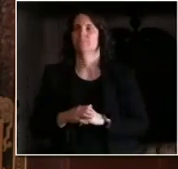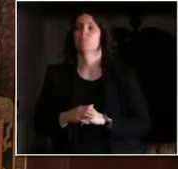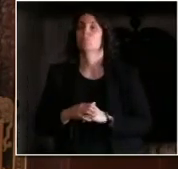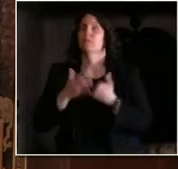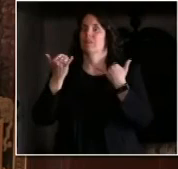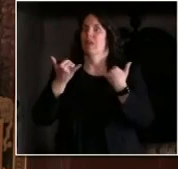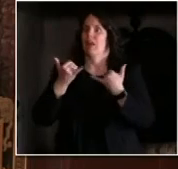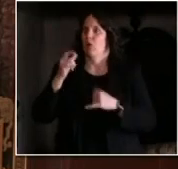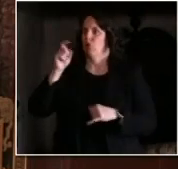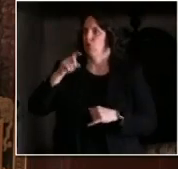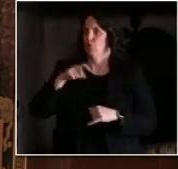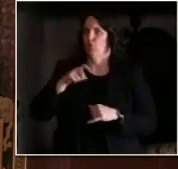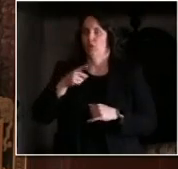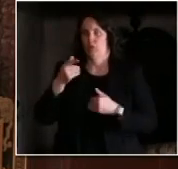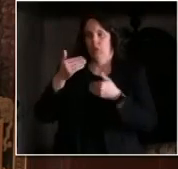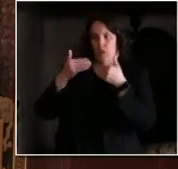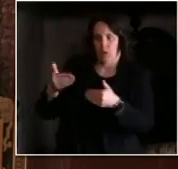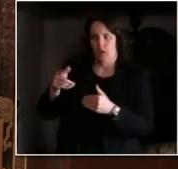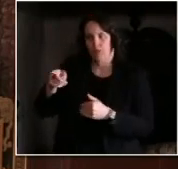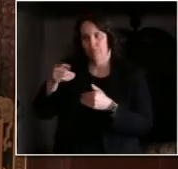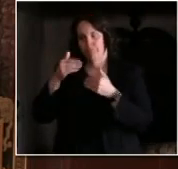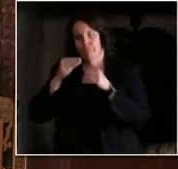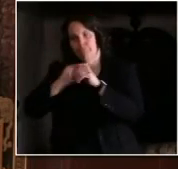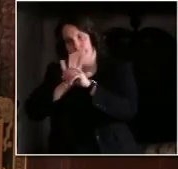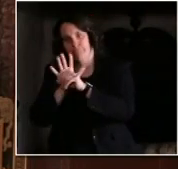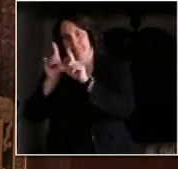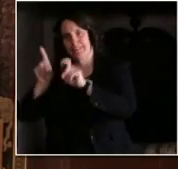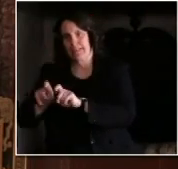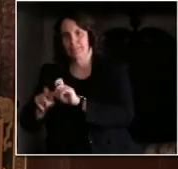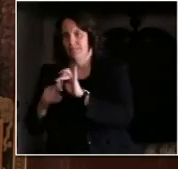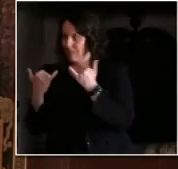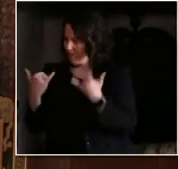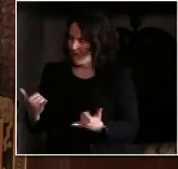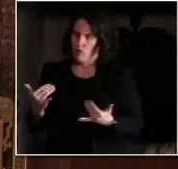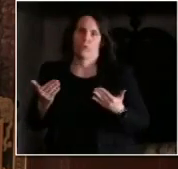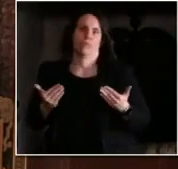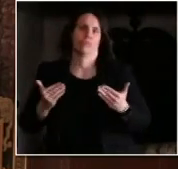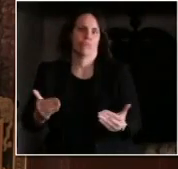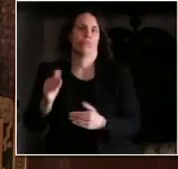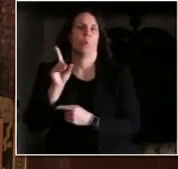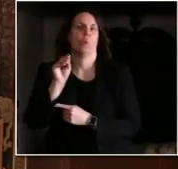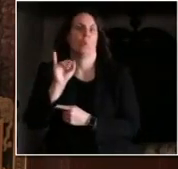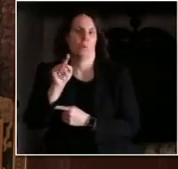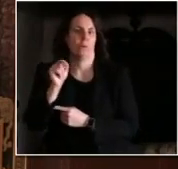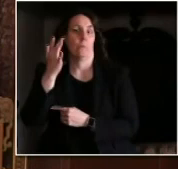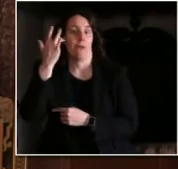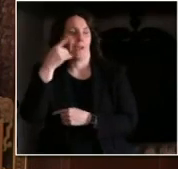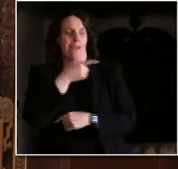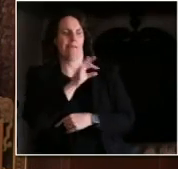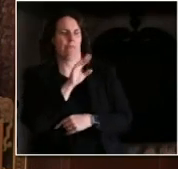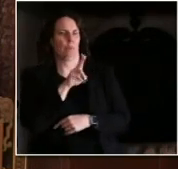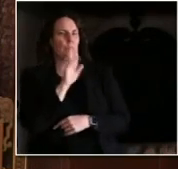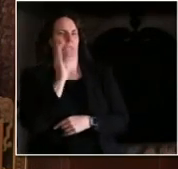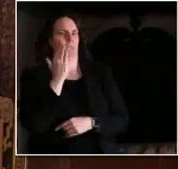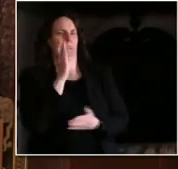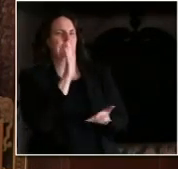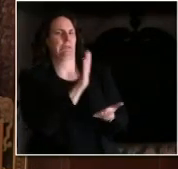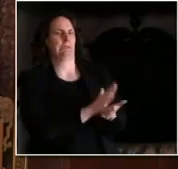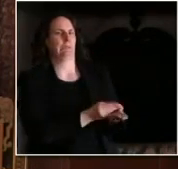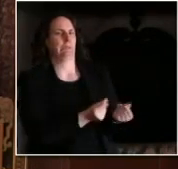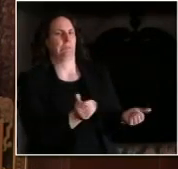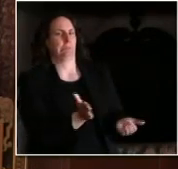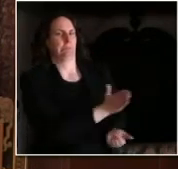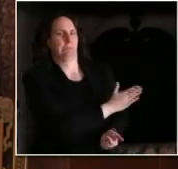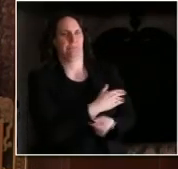in routine outpatient settings and the increased supply allows us to test people with mild symptoms whereas before it was people with fever